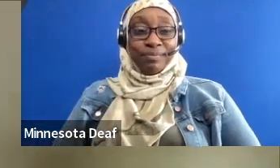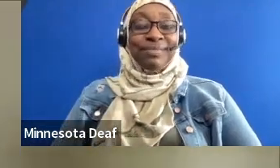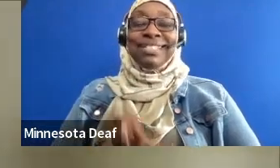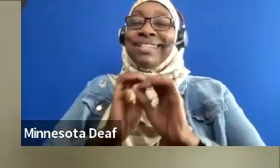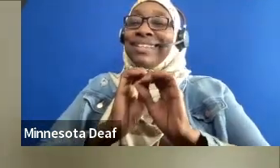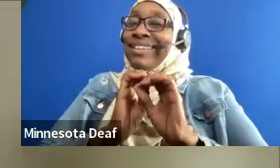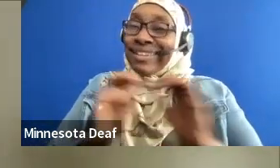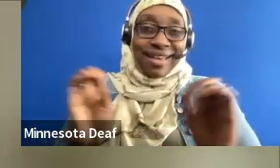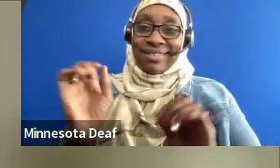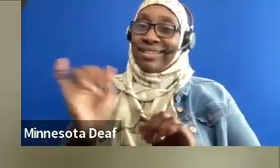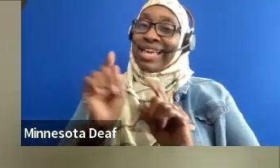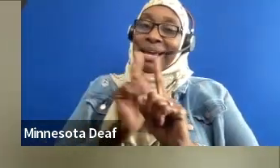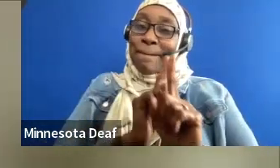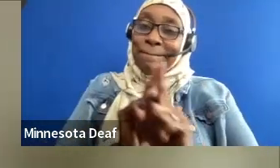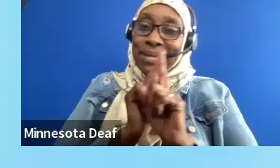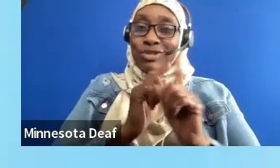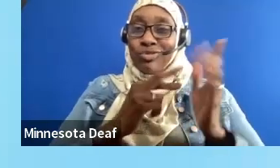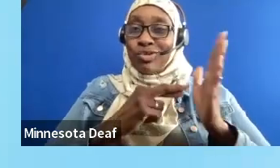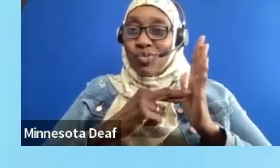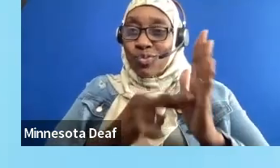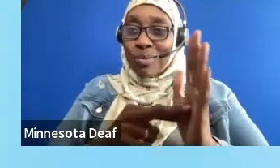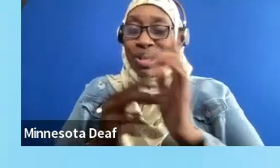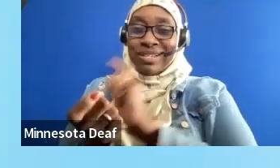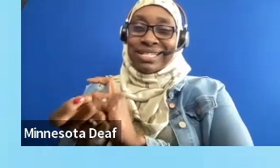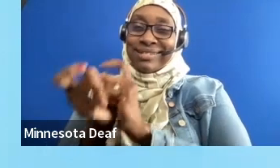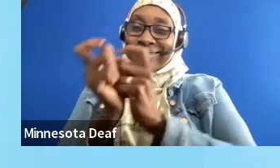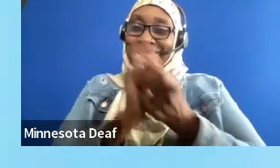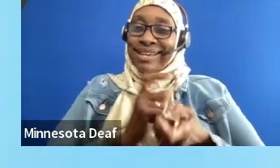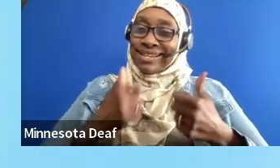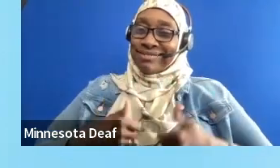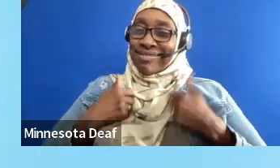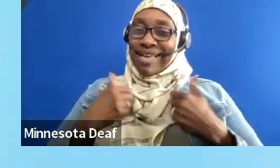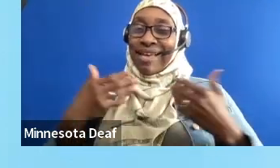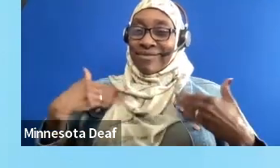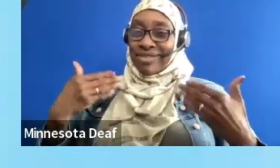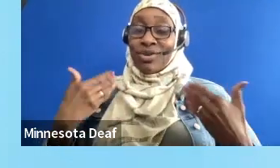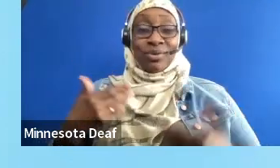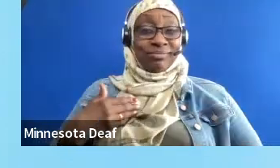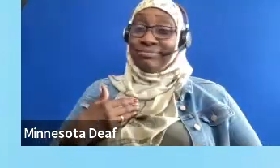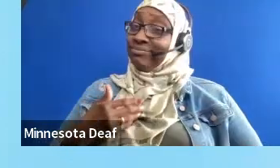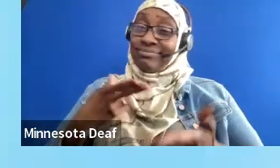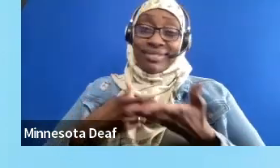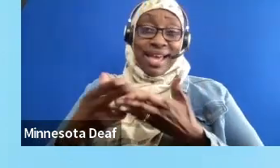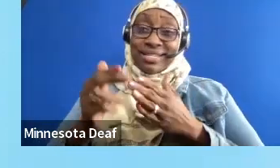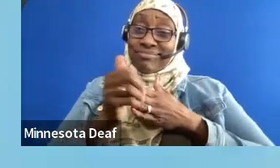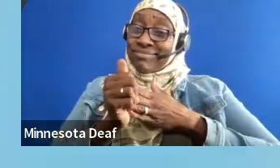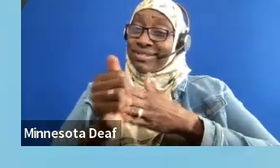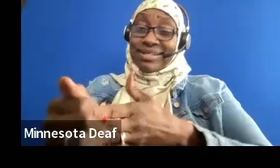disability. It's truly been a guiding factor in my life. So thank you so much for bringing us together.